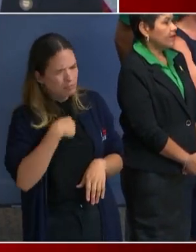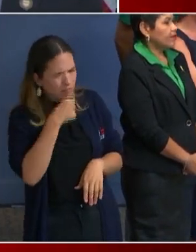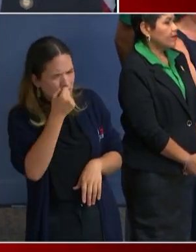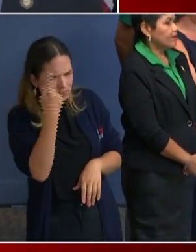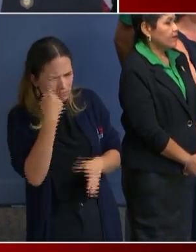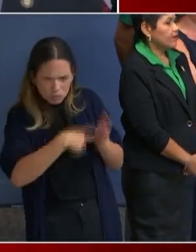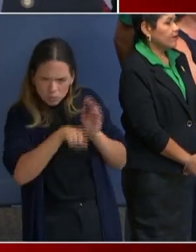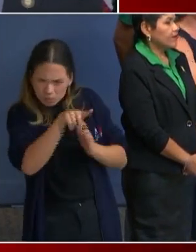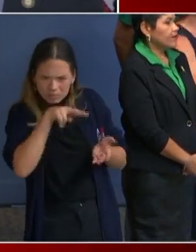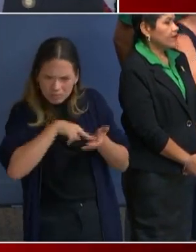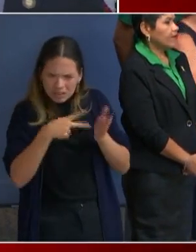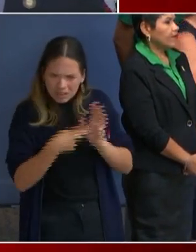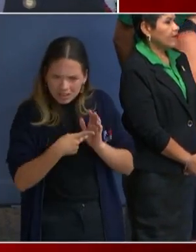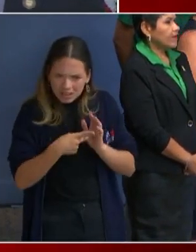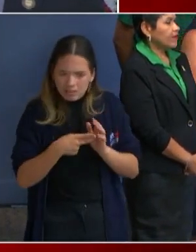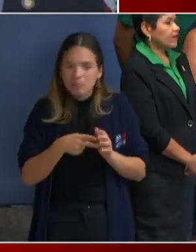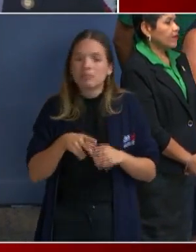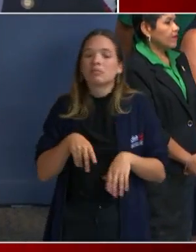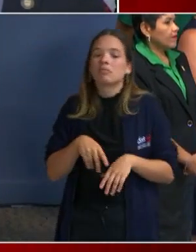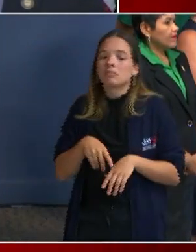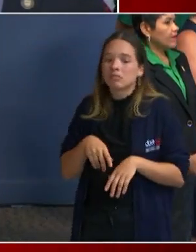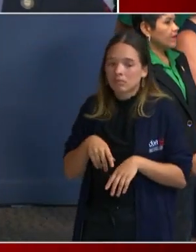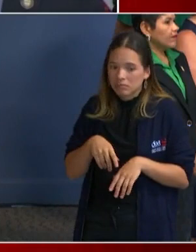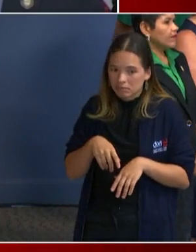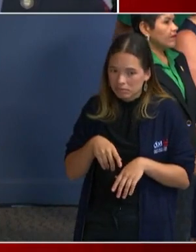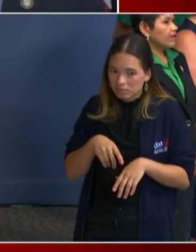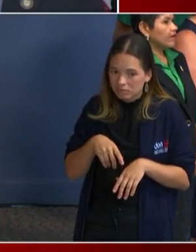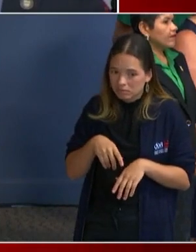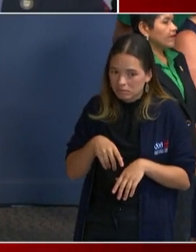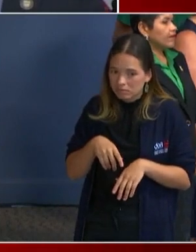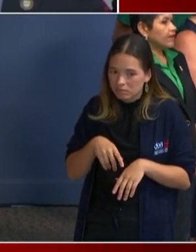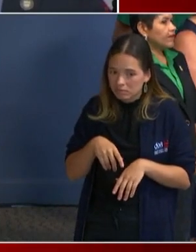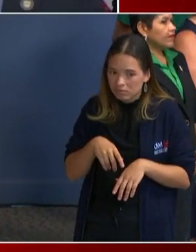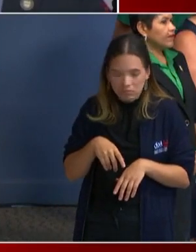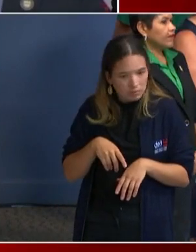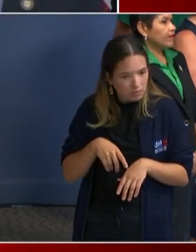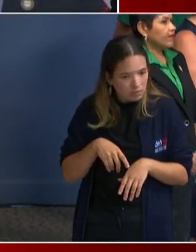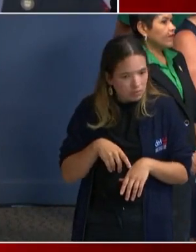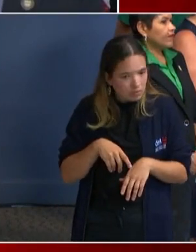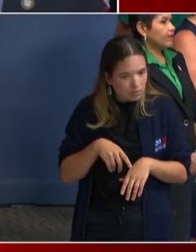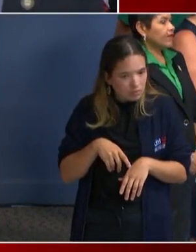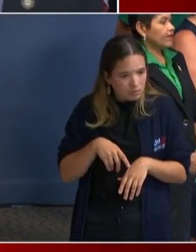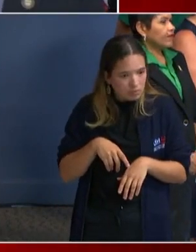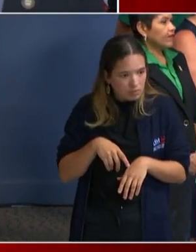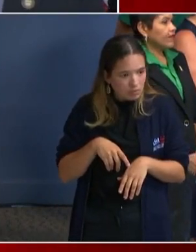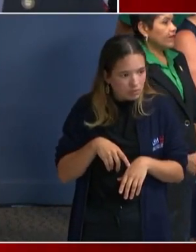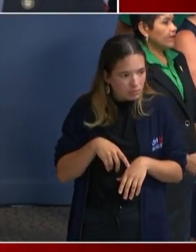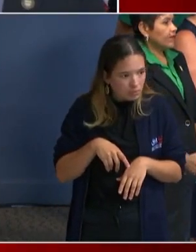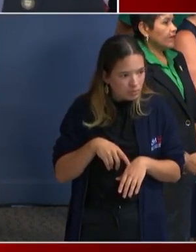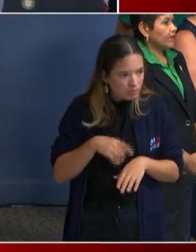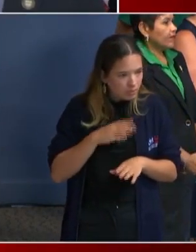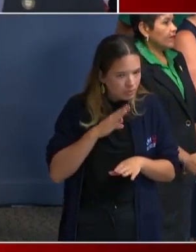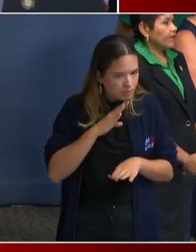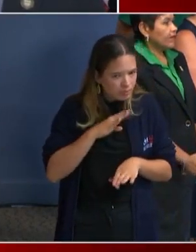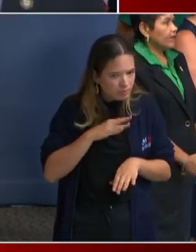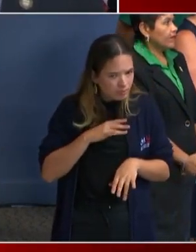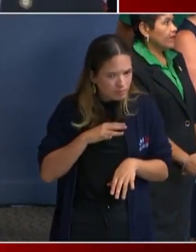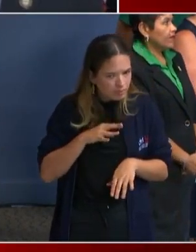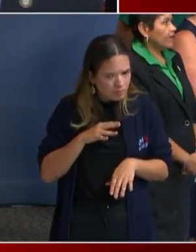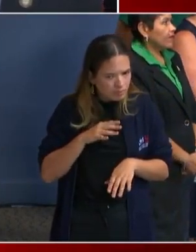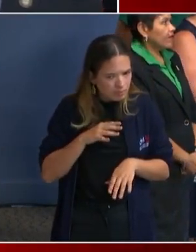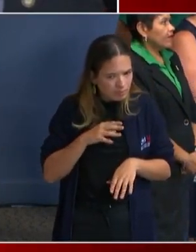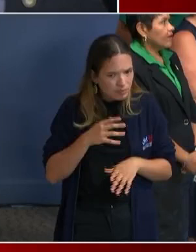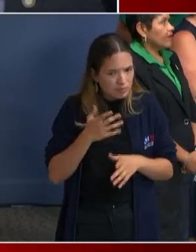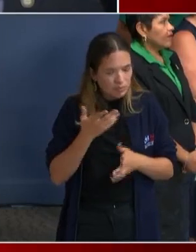are made in dispatch. I'm sorry? That are made during dispatch that result possibly in further... What I know